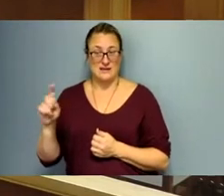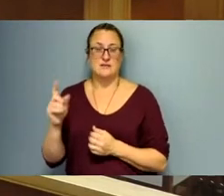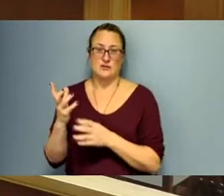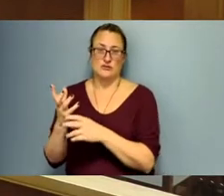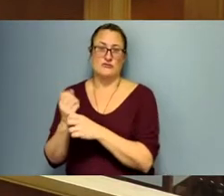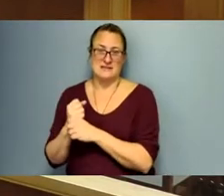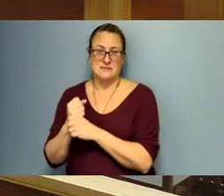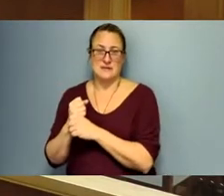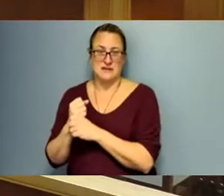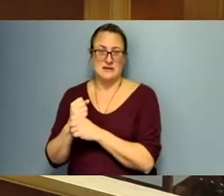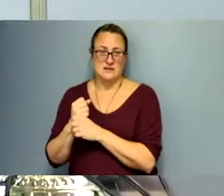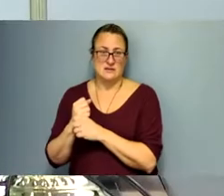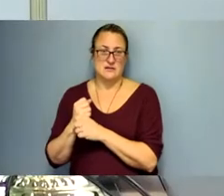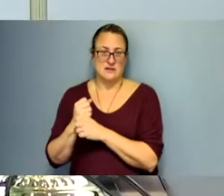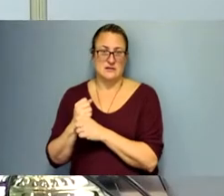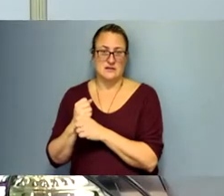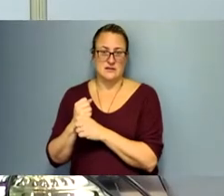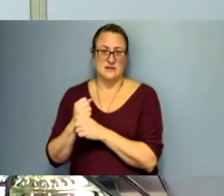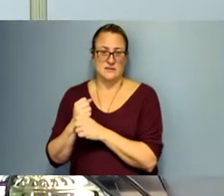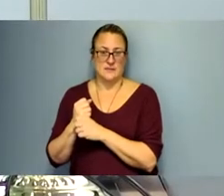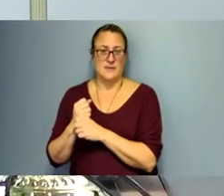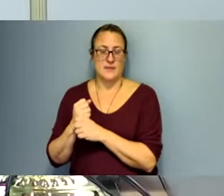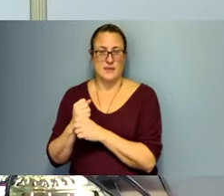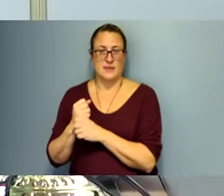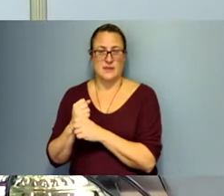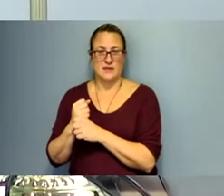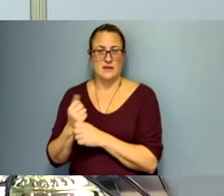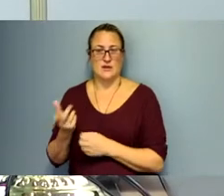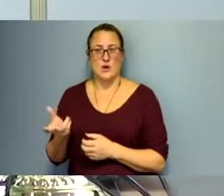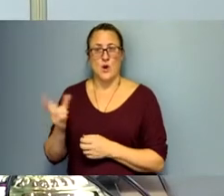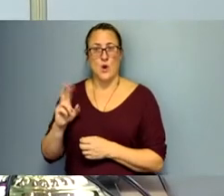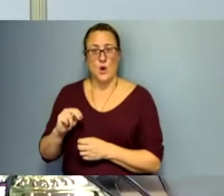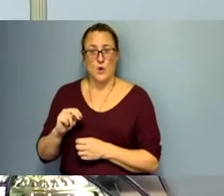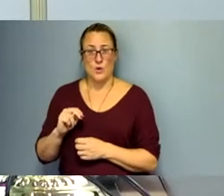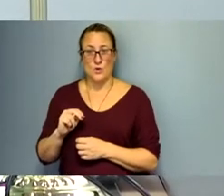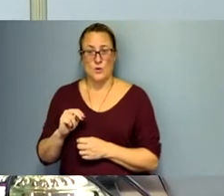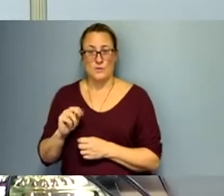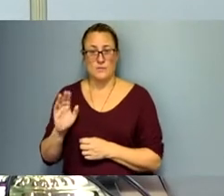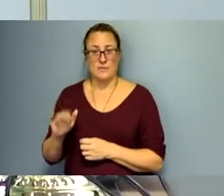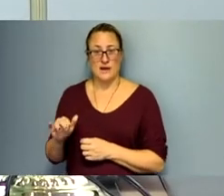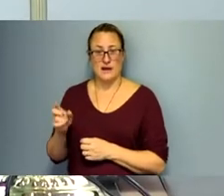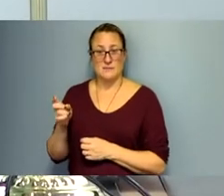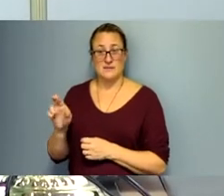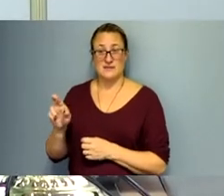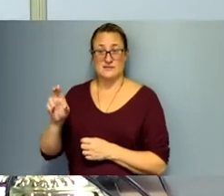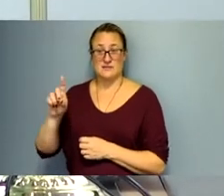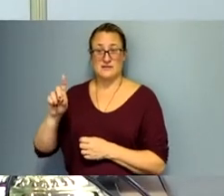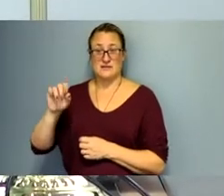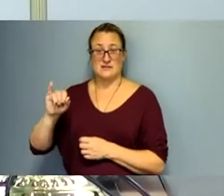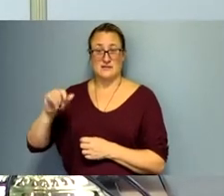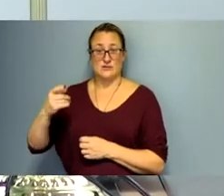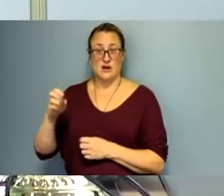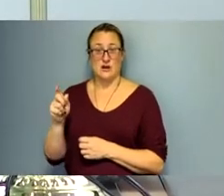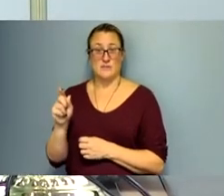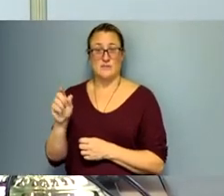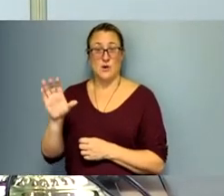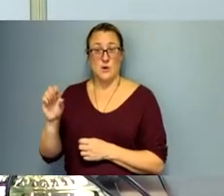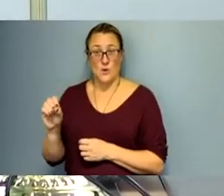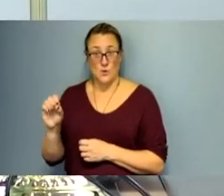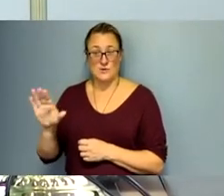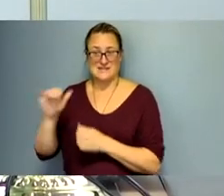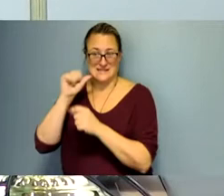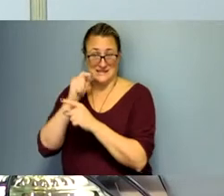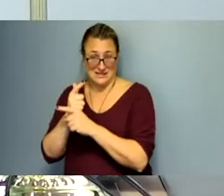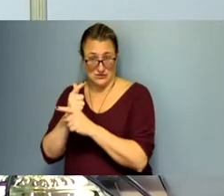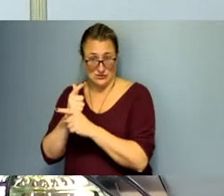and it is owned by Fisher DeGeralmo's sister. And so we're breaking that one out just